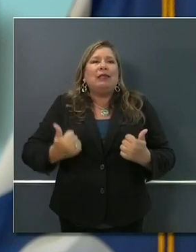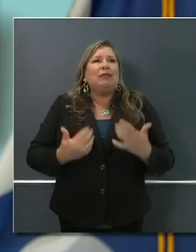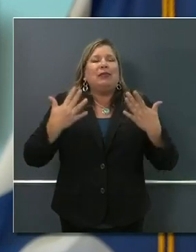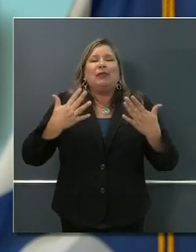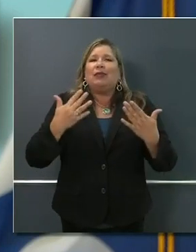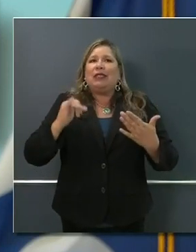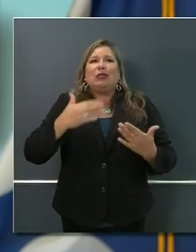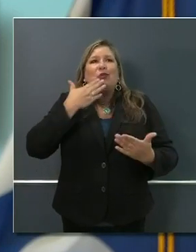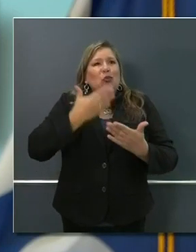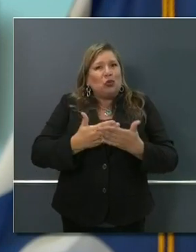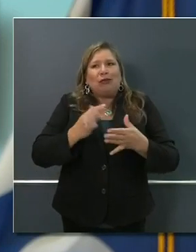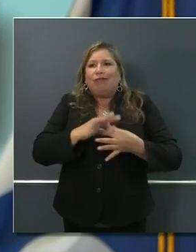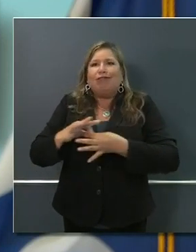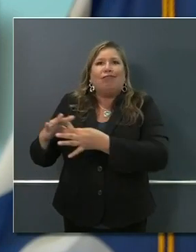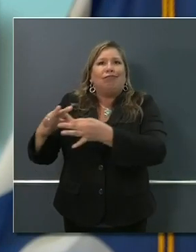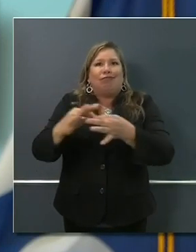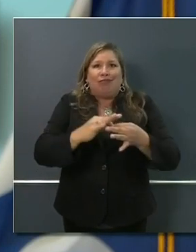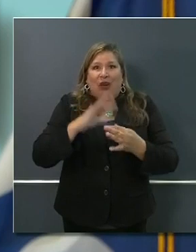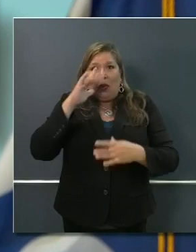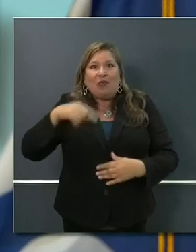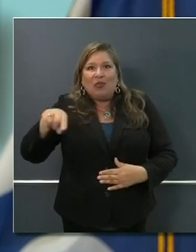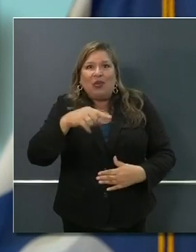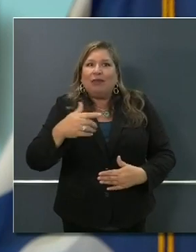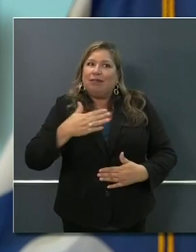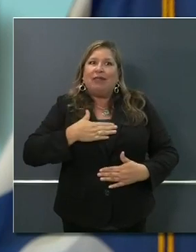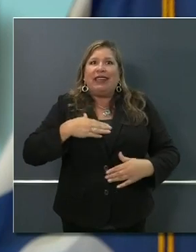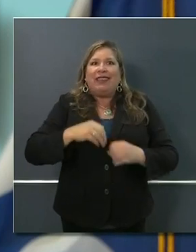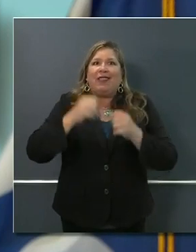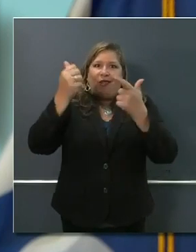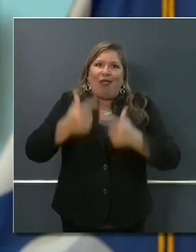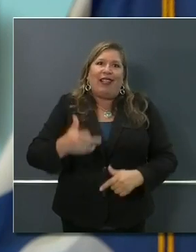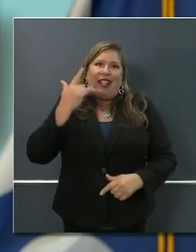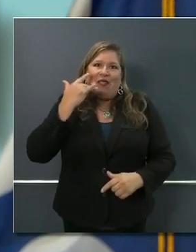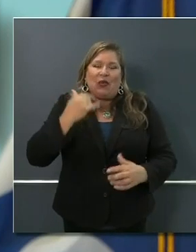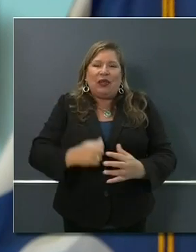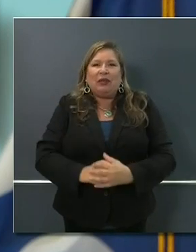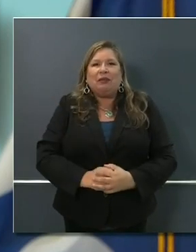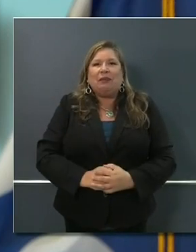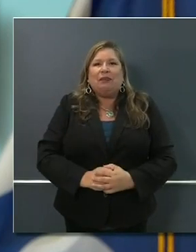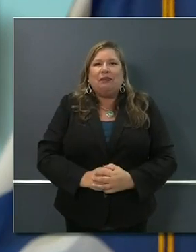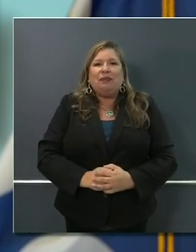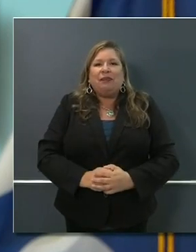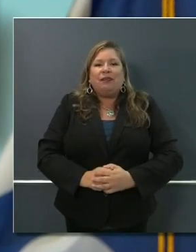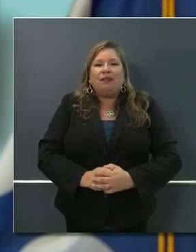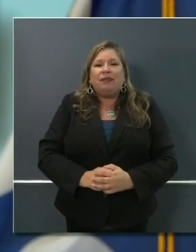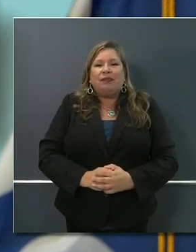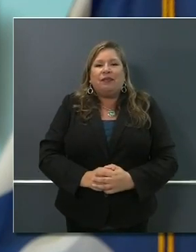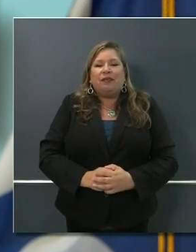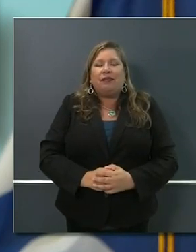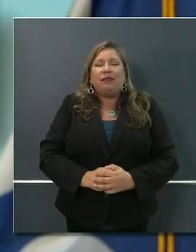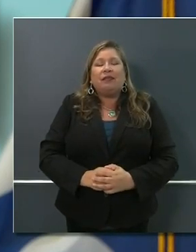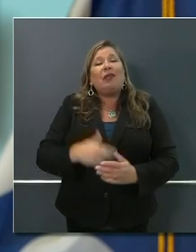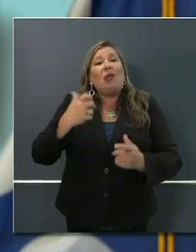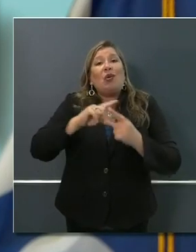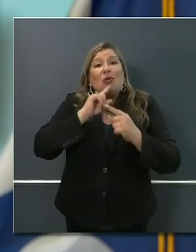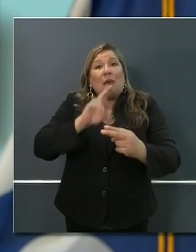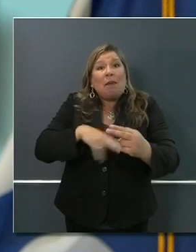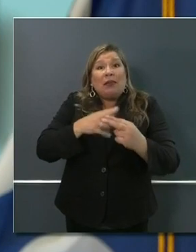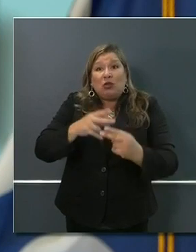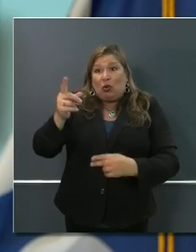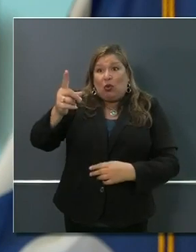will enliven people all across the state of California. I want to just mention those that are on the front lines in terms of